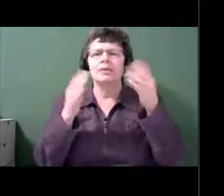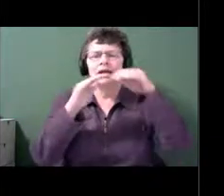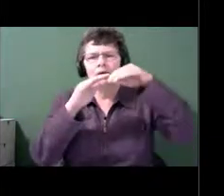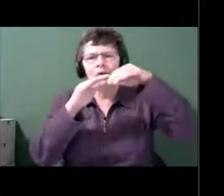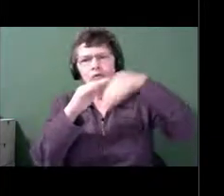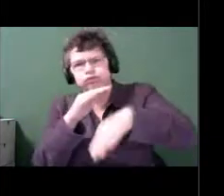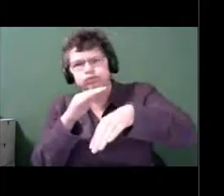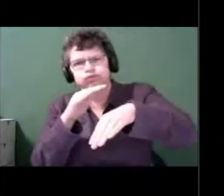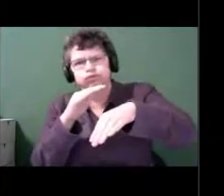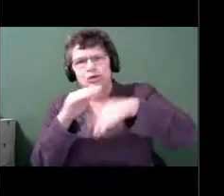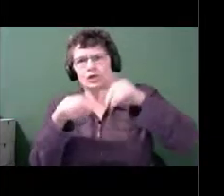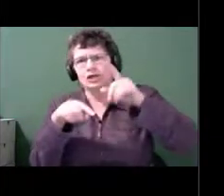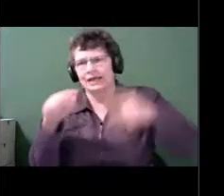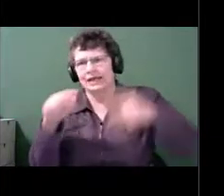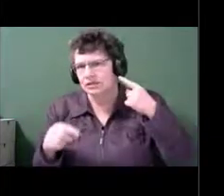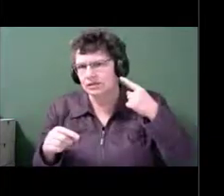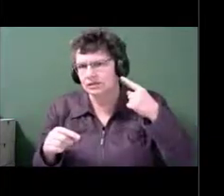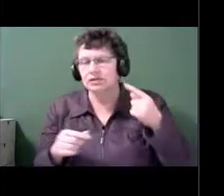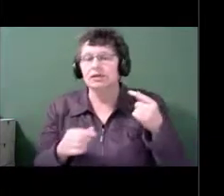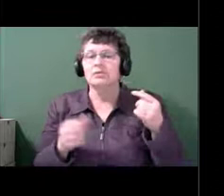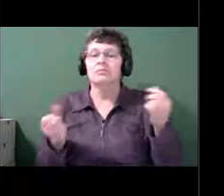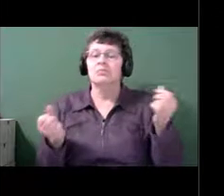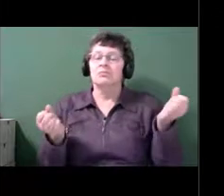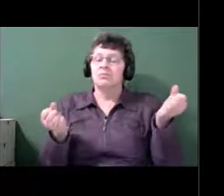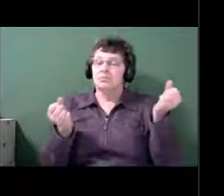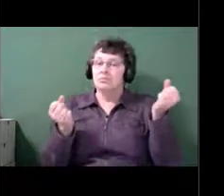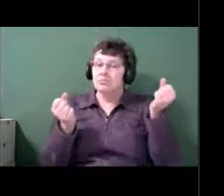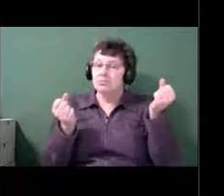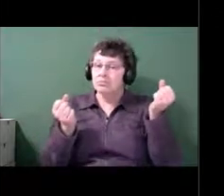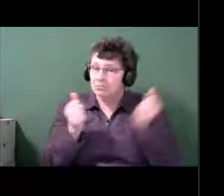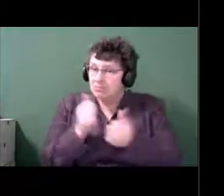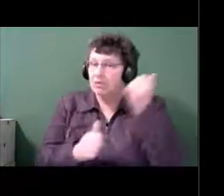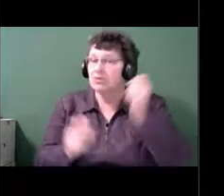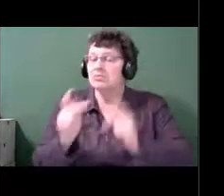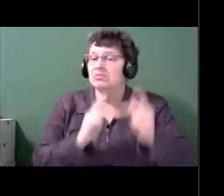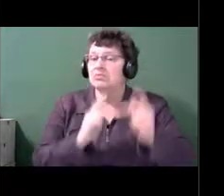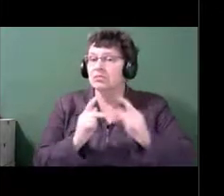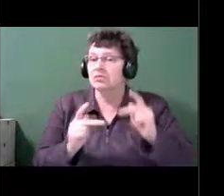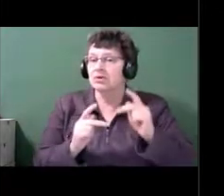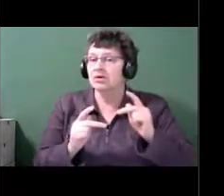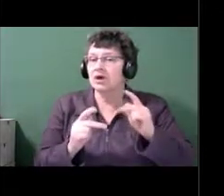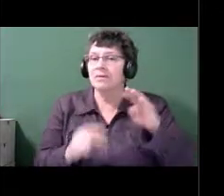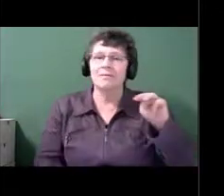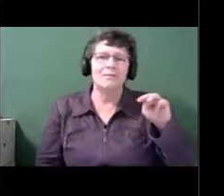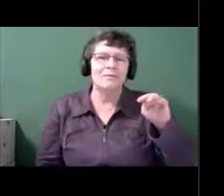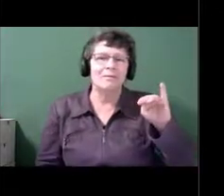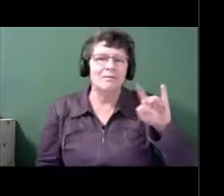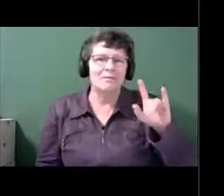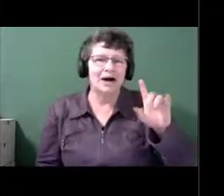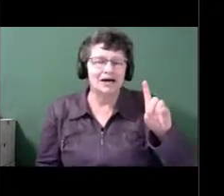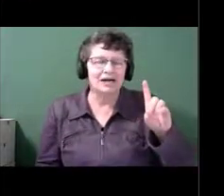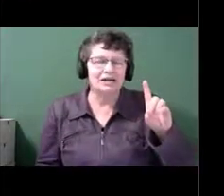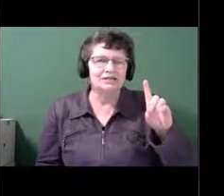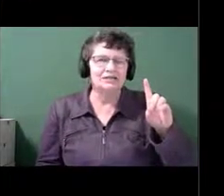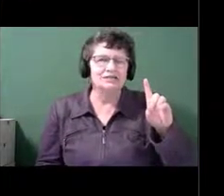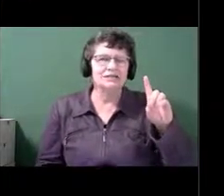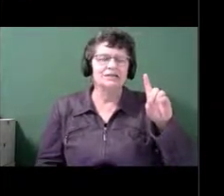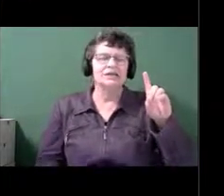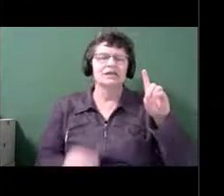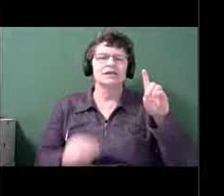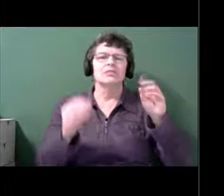still quite a lot of people with a moderate loss. And the older you get, the more to the right of the graph we go, the higher the lines go.